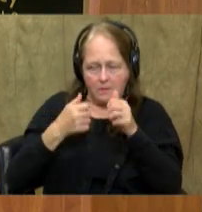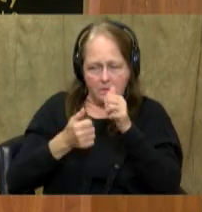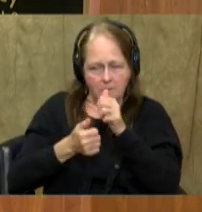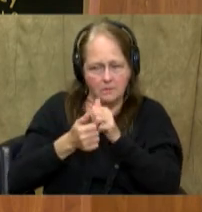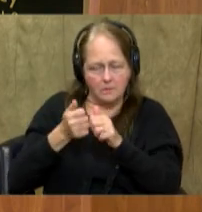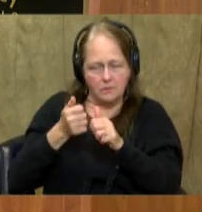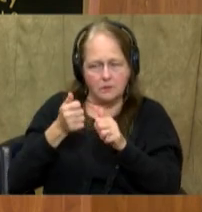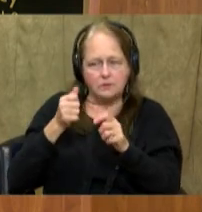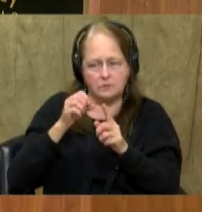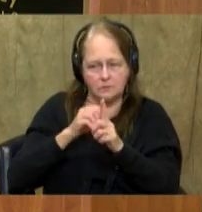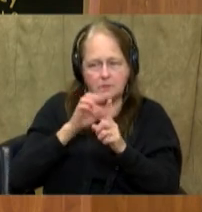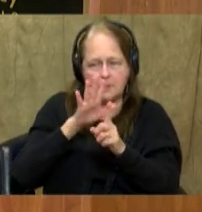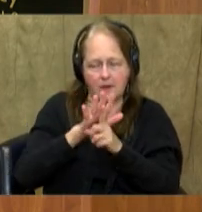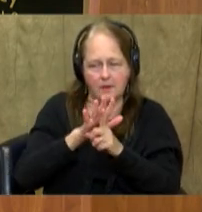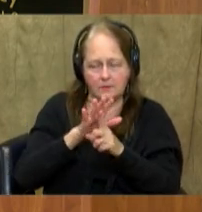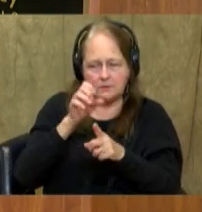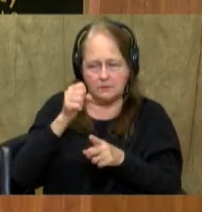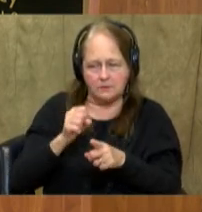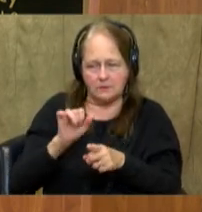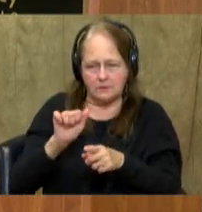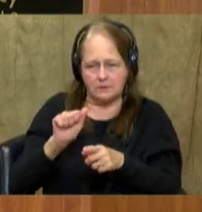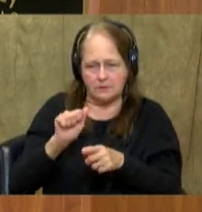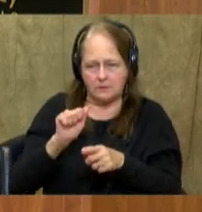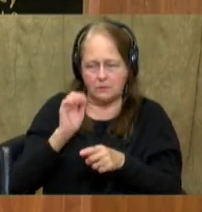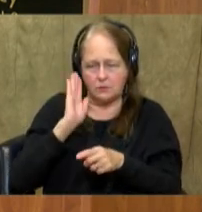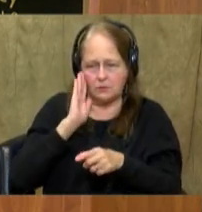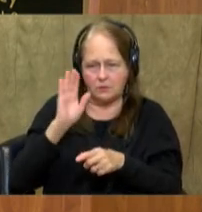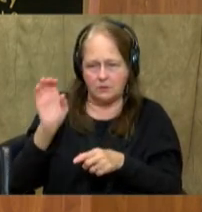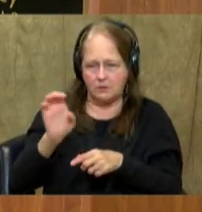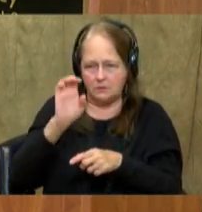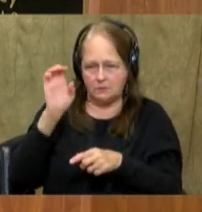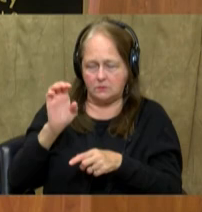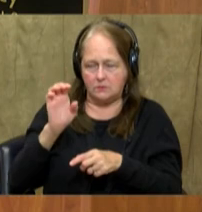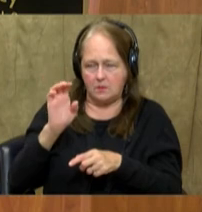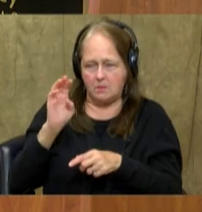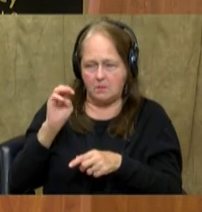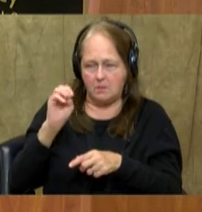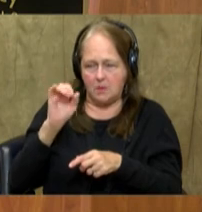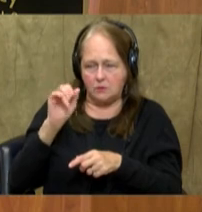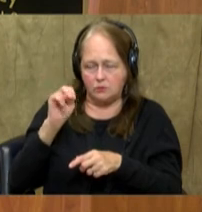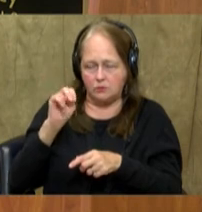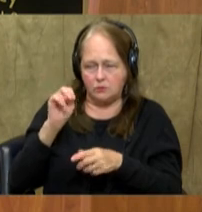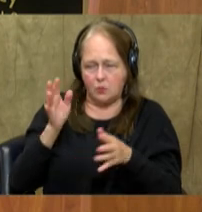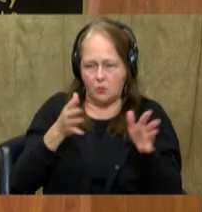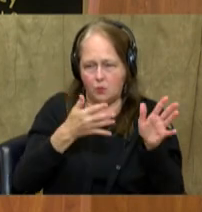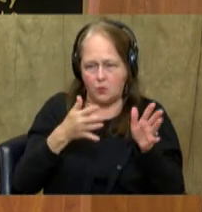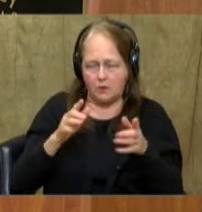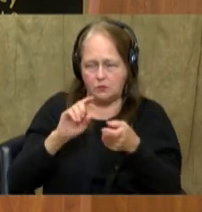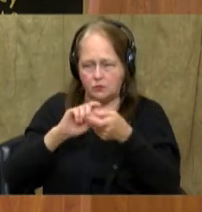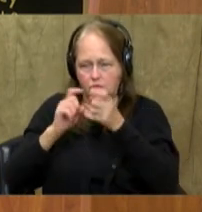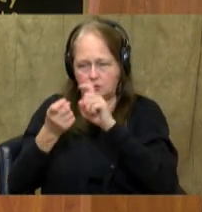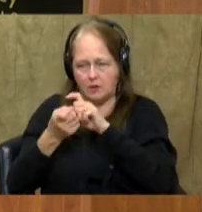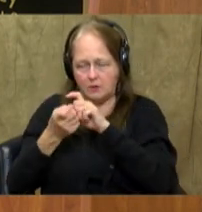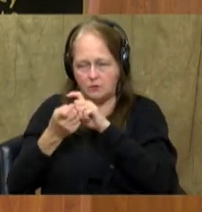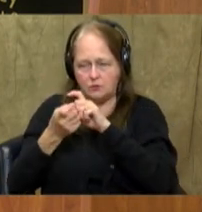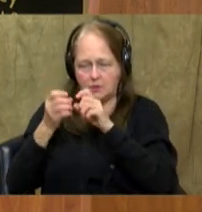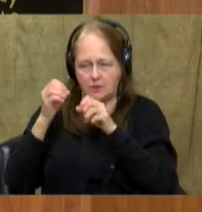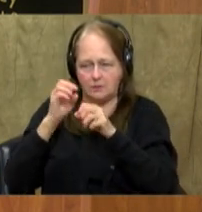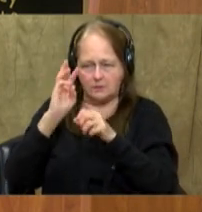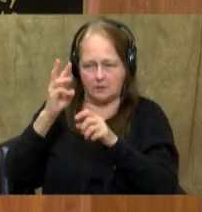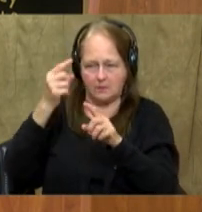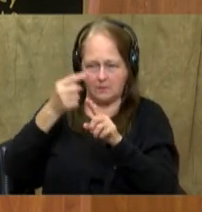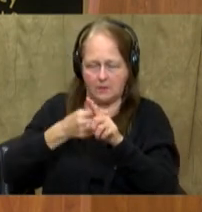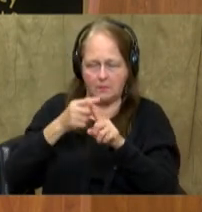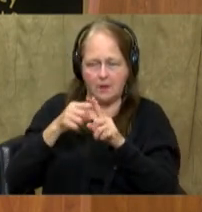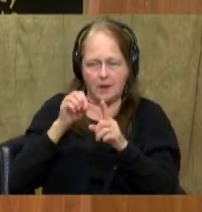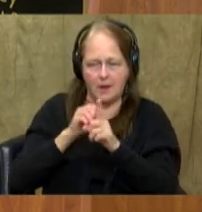impacts in South Asia. So the best answer is going to be C. Monsoon winds reverse those directions every six months. But they do impact